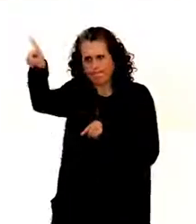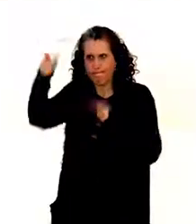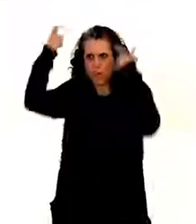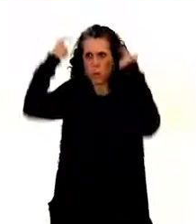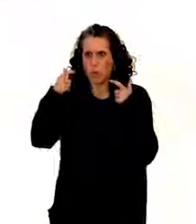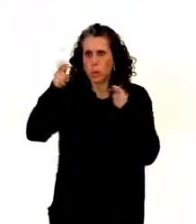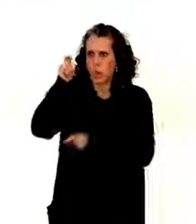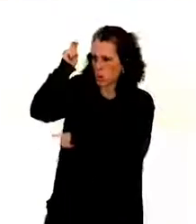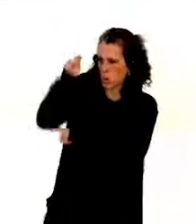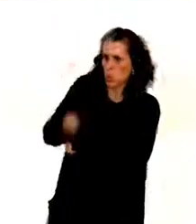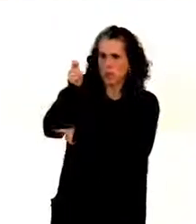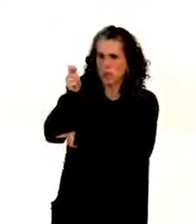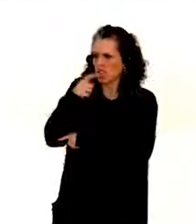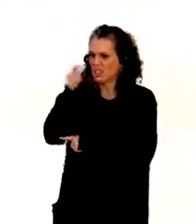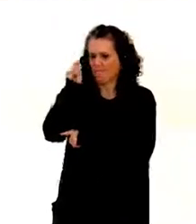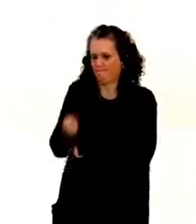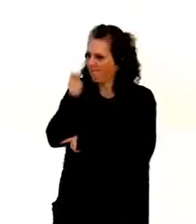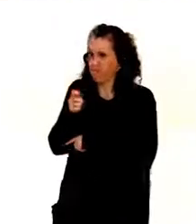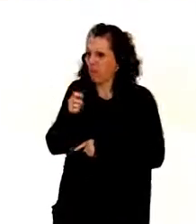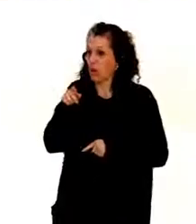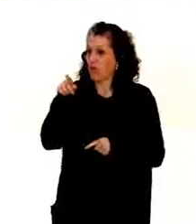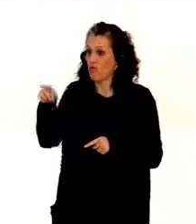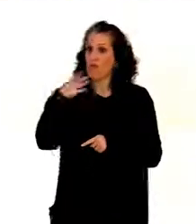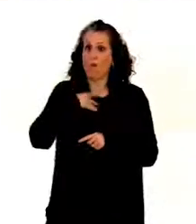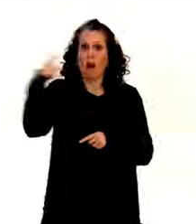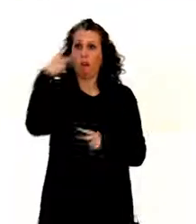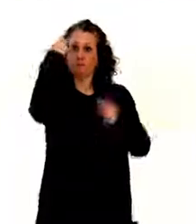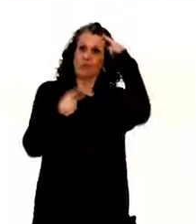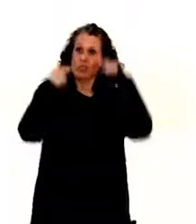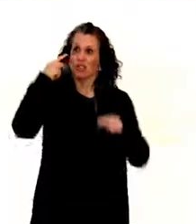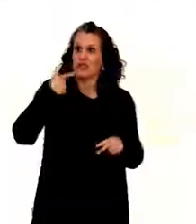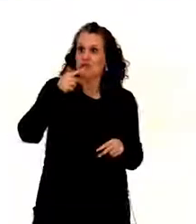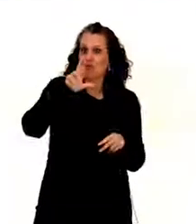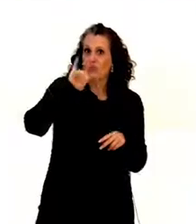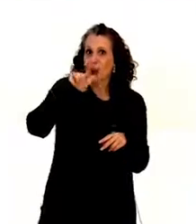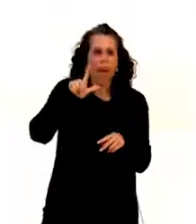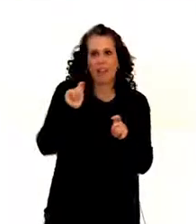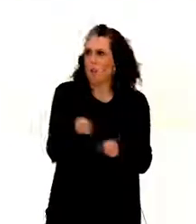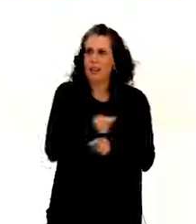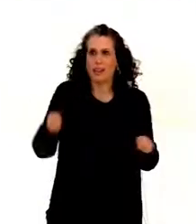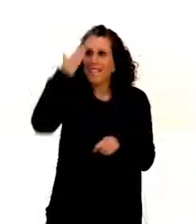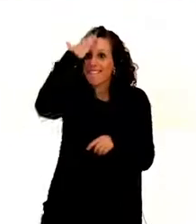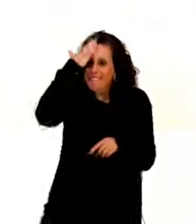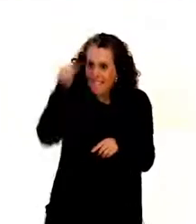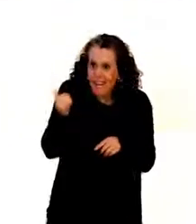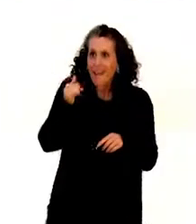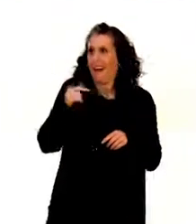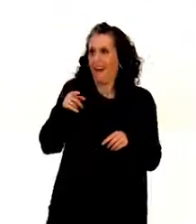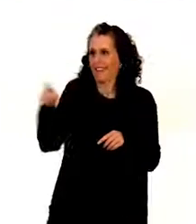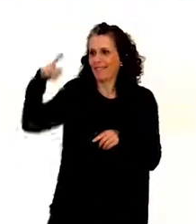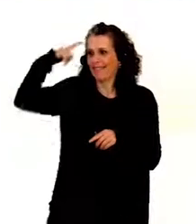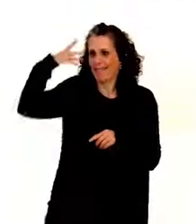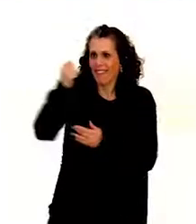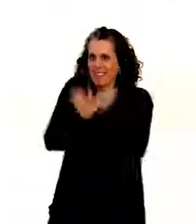Court declared him unfit to stand trial because of his condition. So, he was placed in